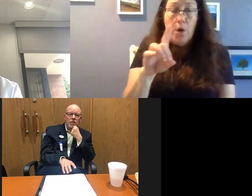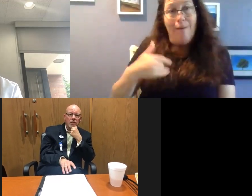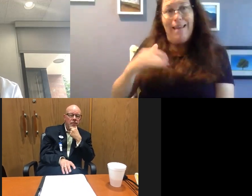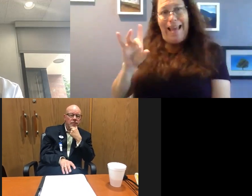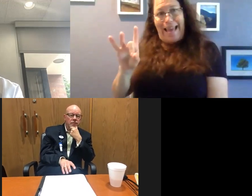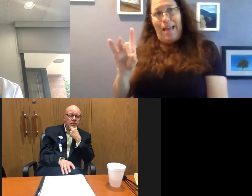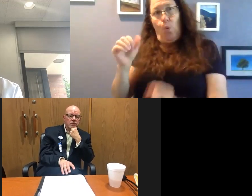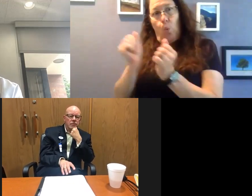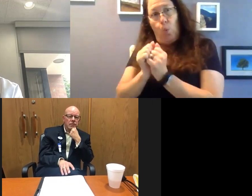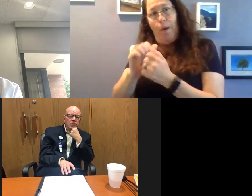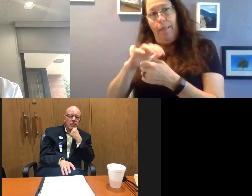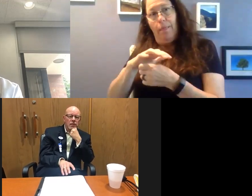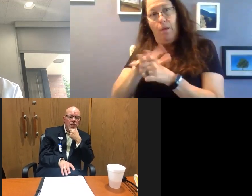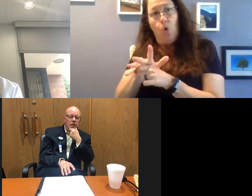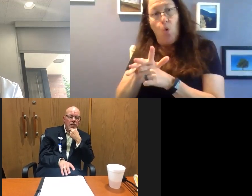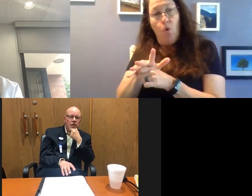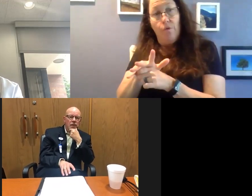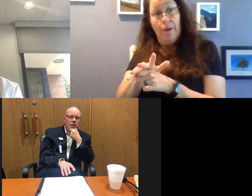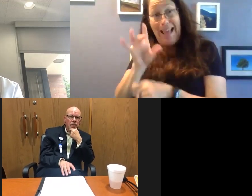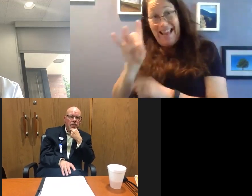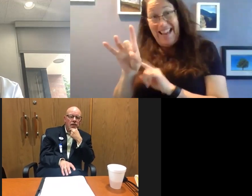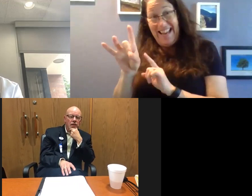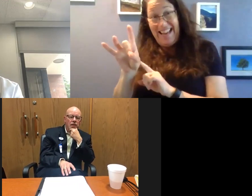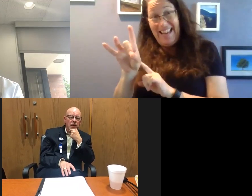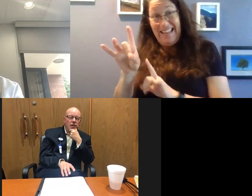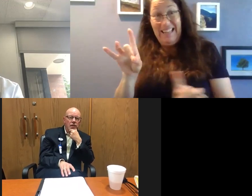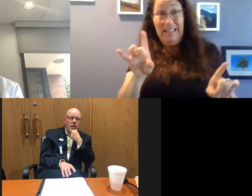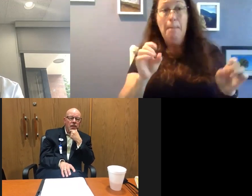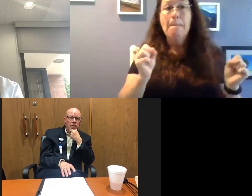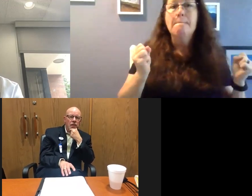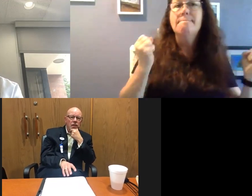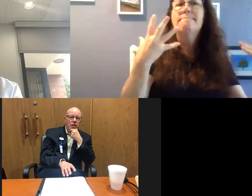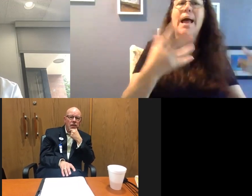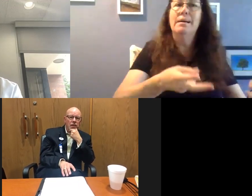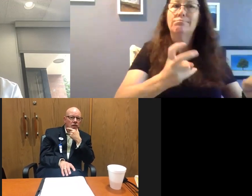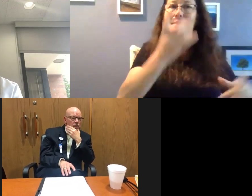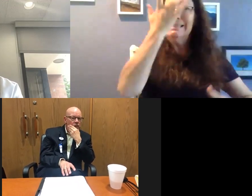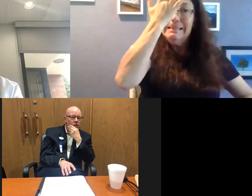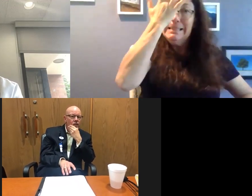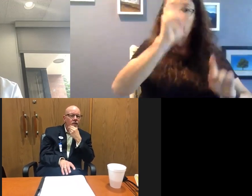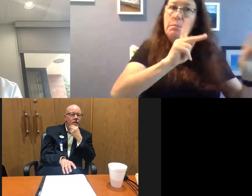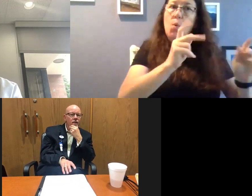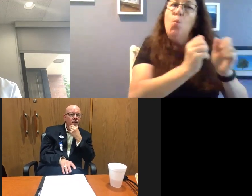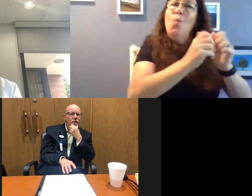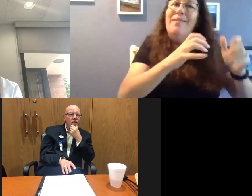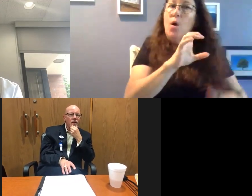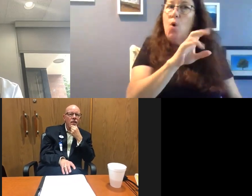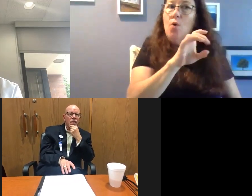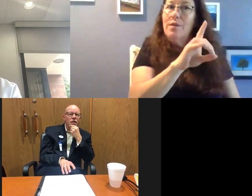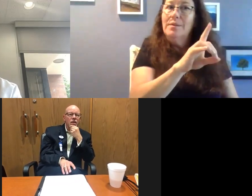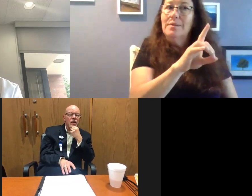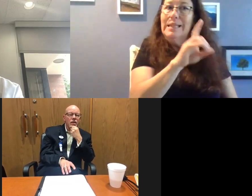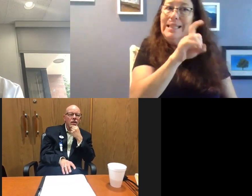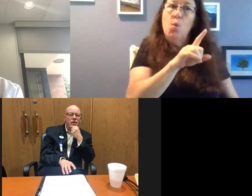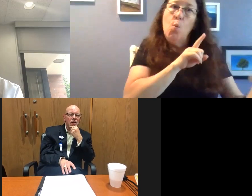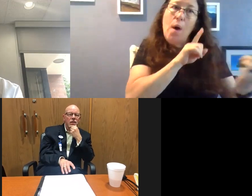in our GMC Davenport ICU, and we have a whole bunch of other really sick patients. And many of those patients need